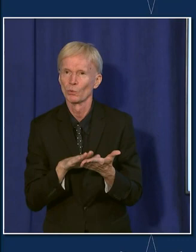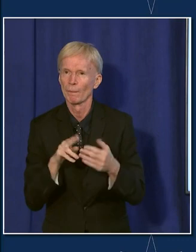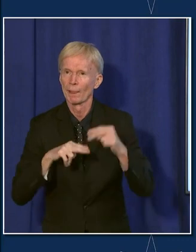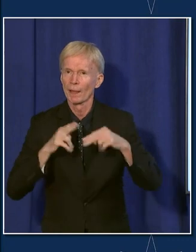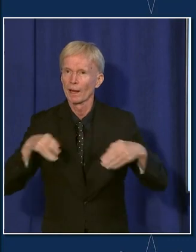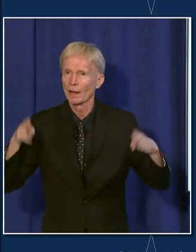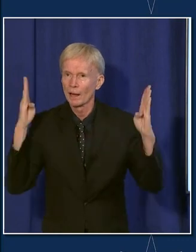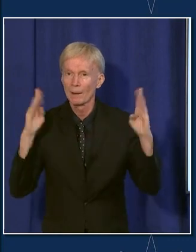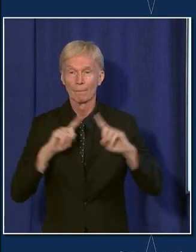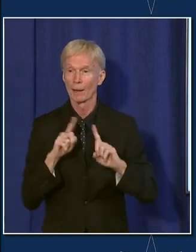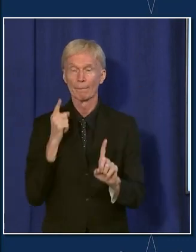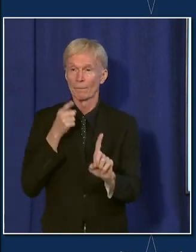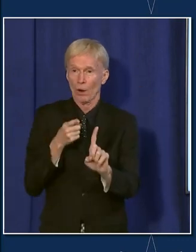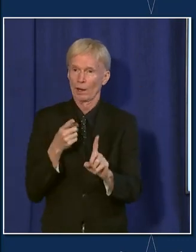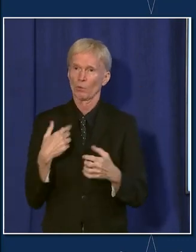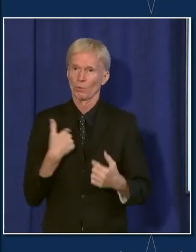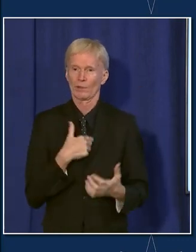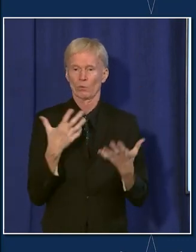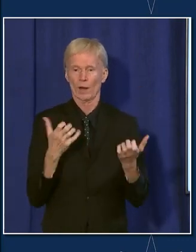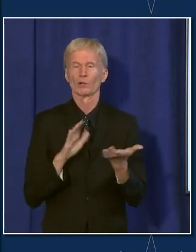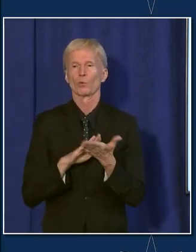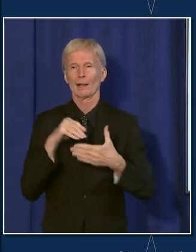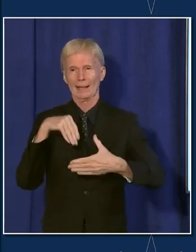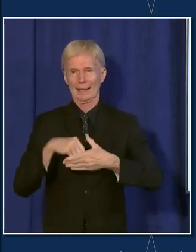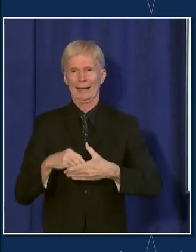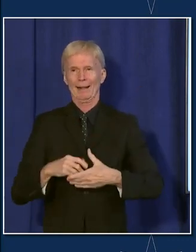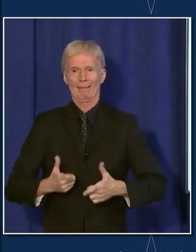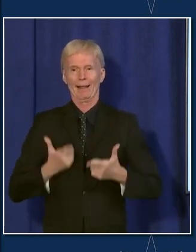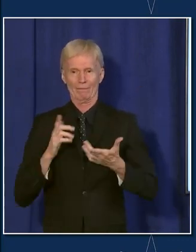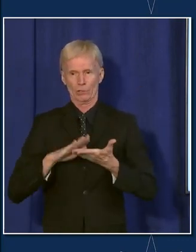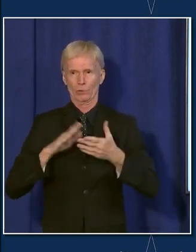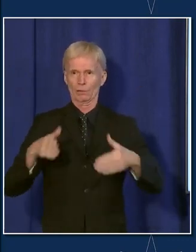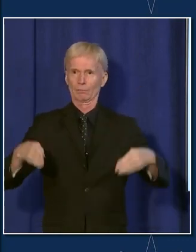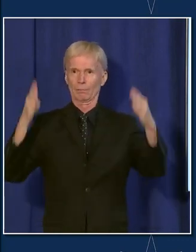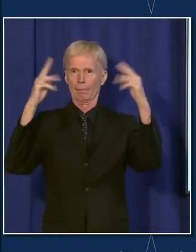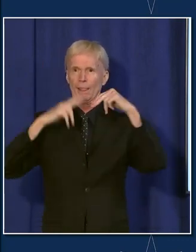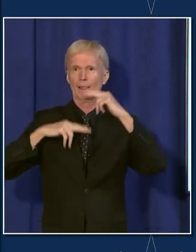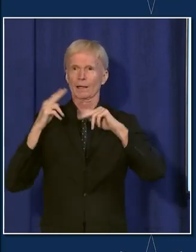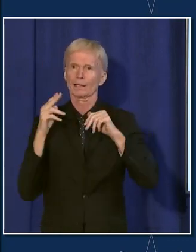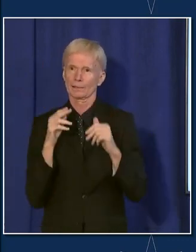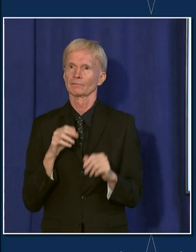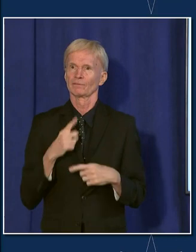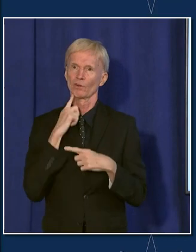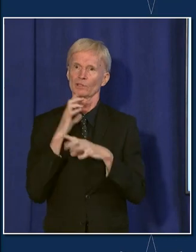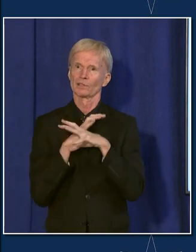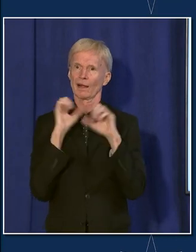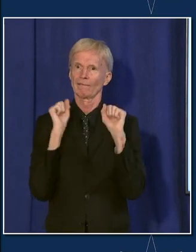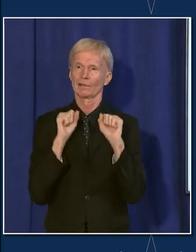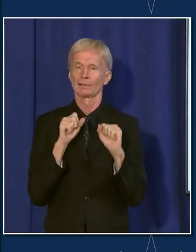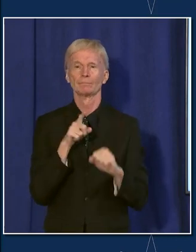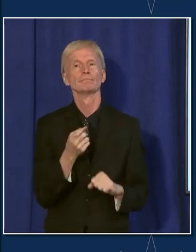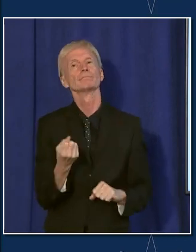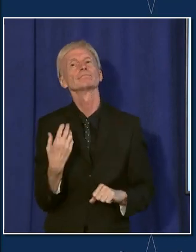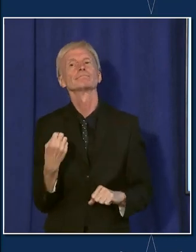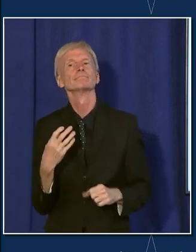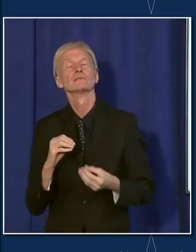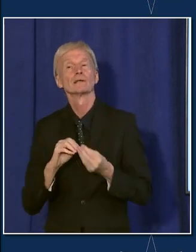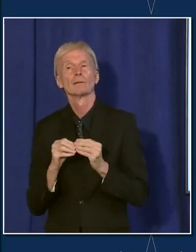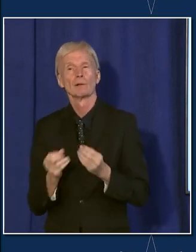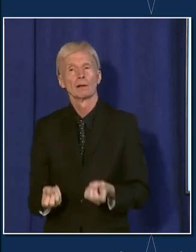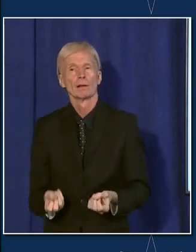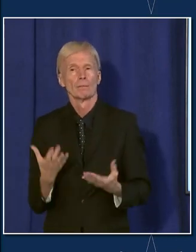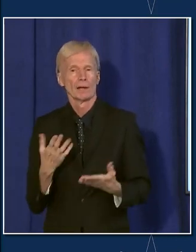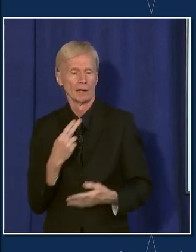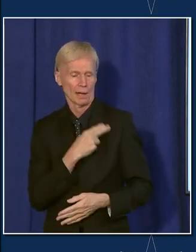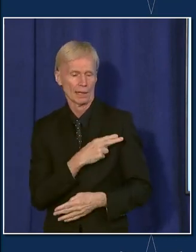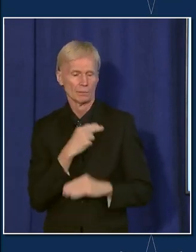sure kids can remain in school in a setting that puts their safety first. Is there a number you can give on hospitalizations,